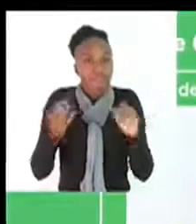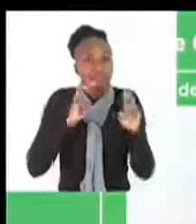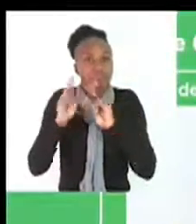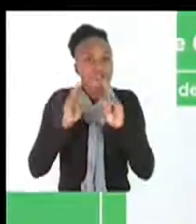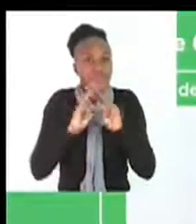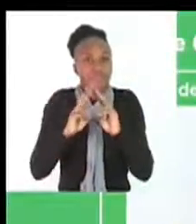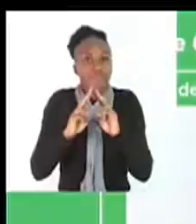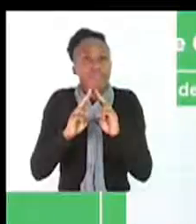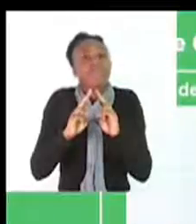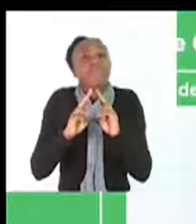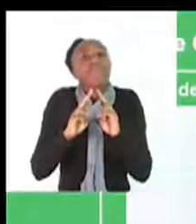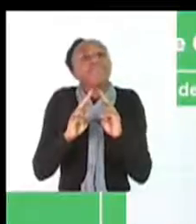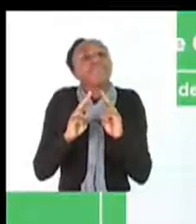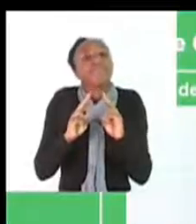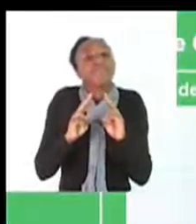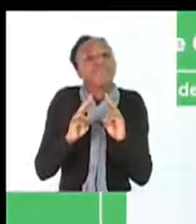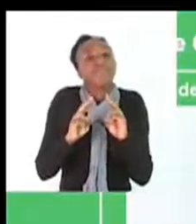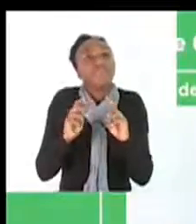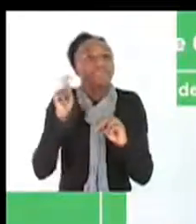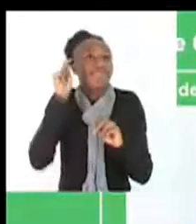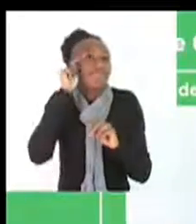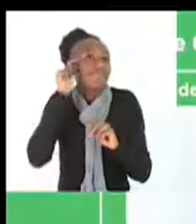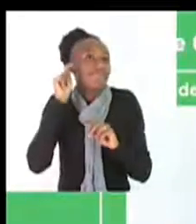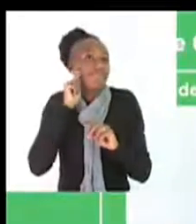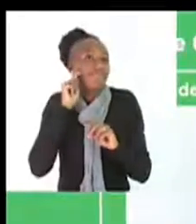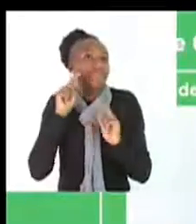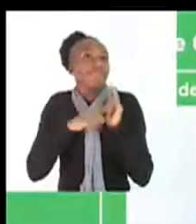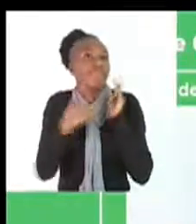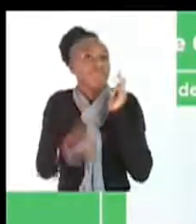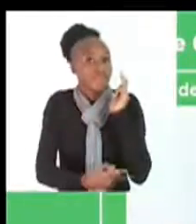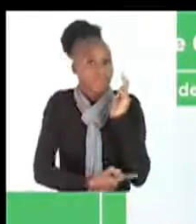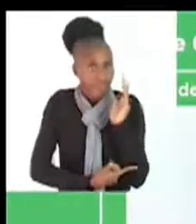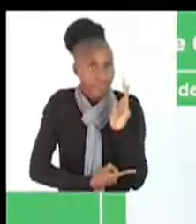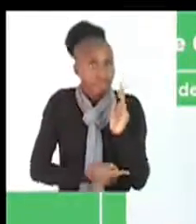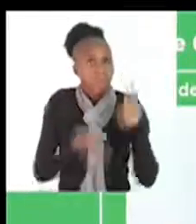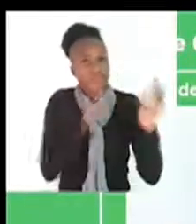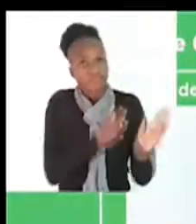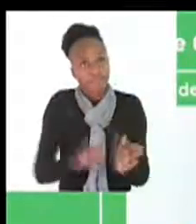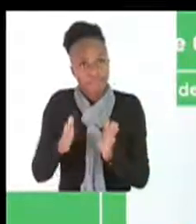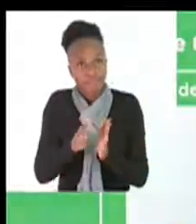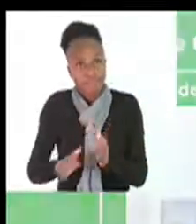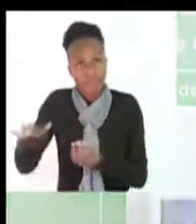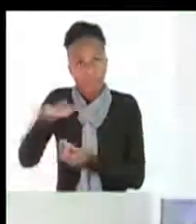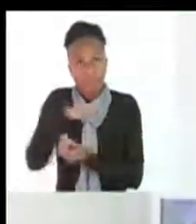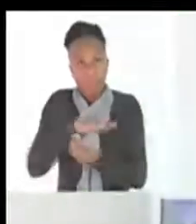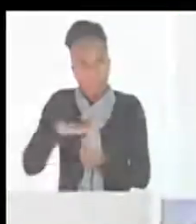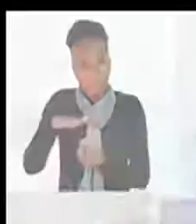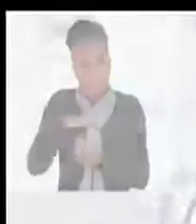Science, Grade 7. The topic is teenage pregnancy and family planning.